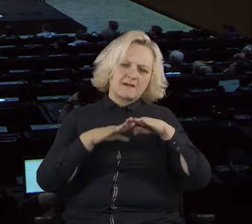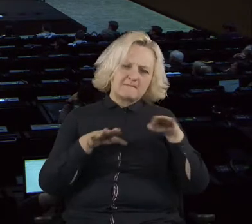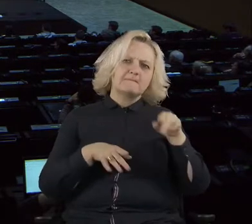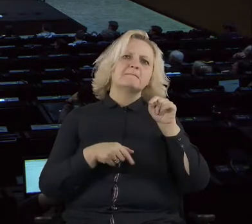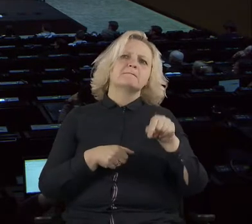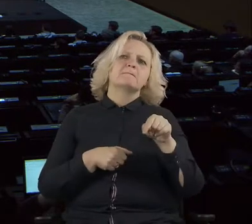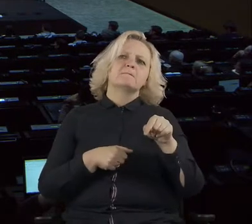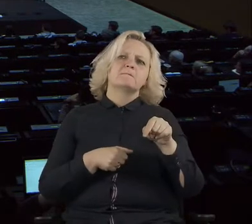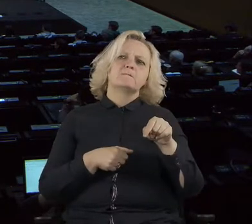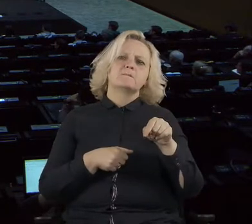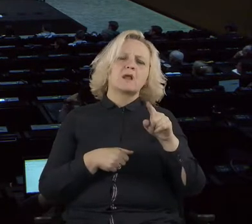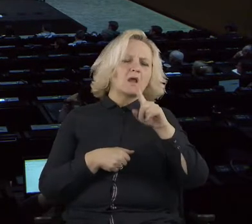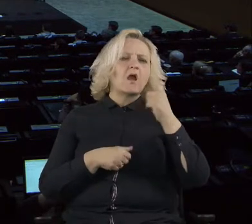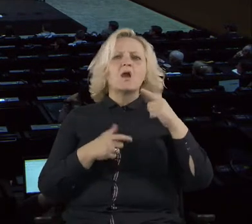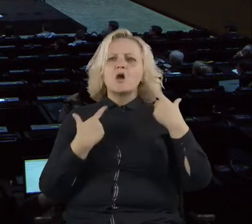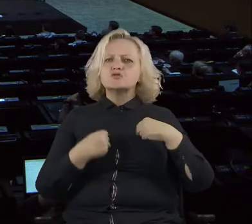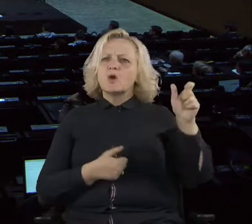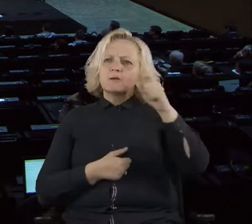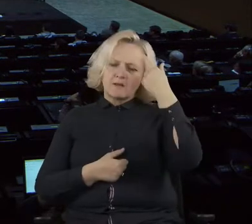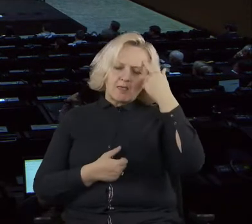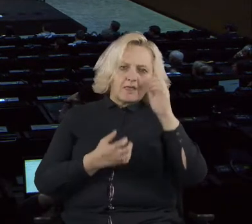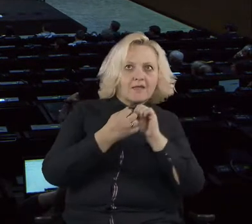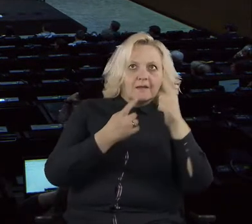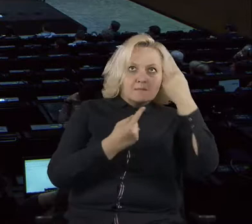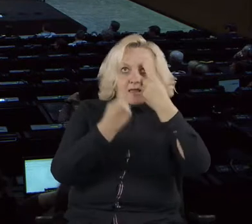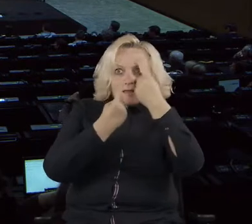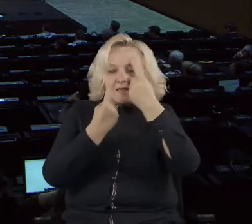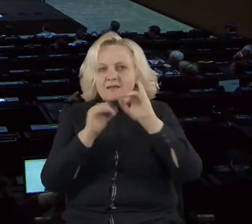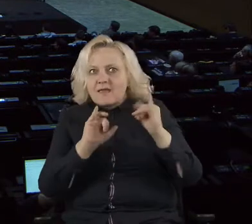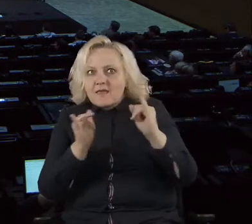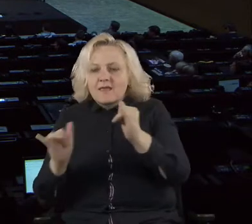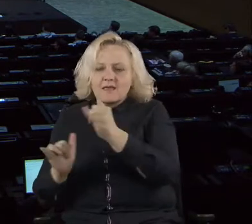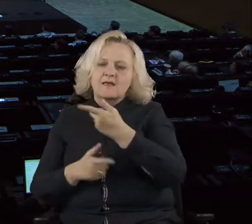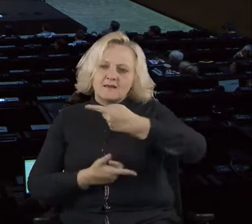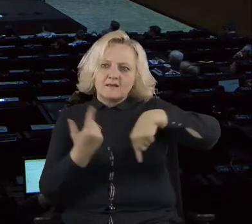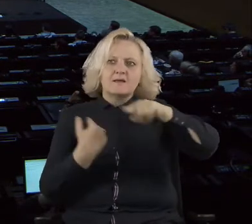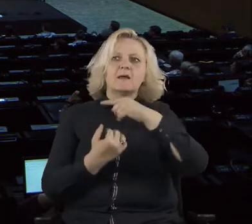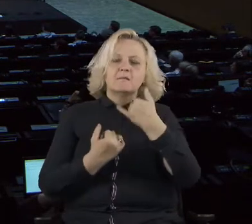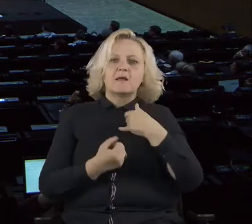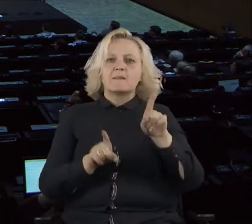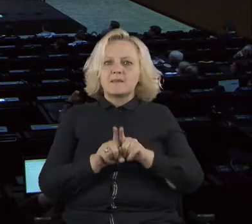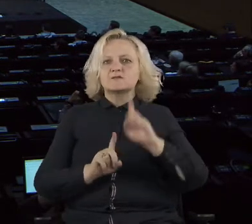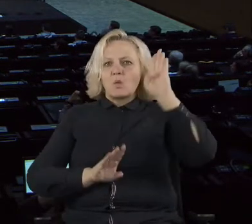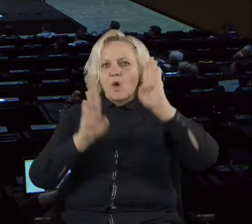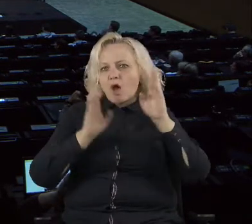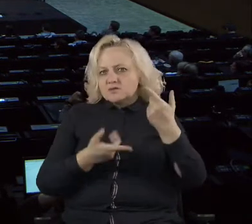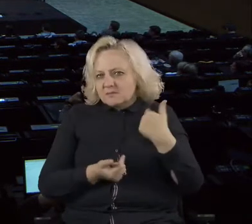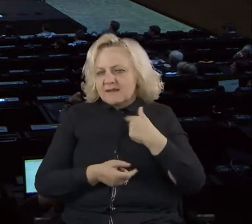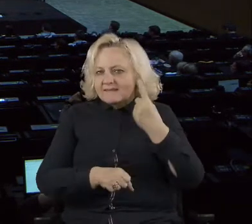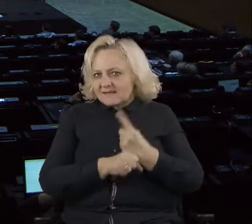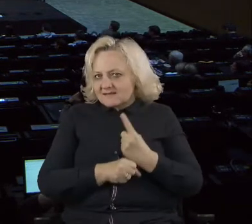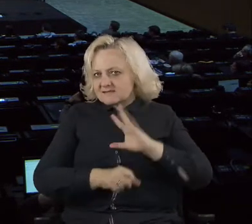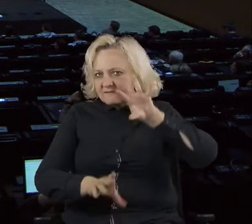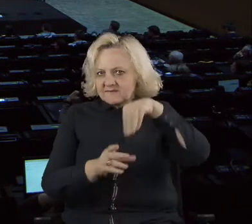debates, sometimes even voting and participating in the decision making. But once the decisions are taken, uh,